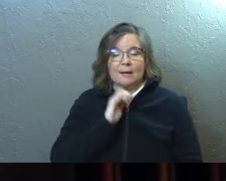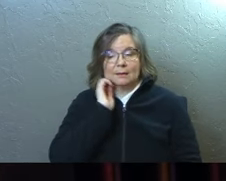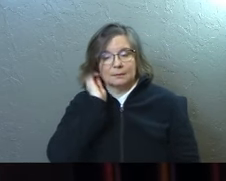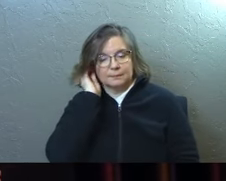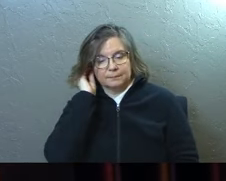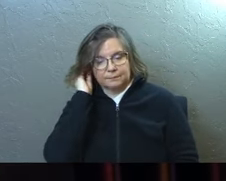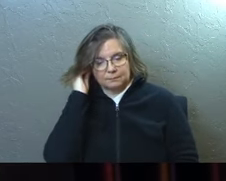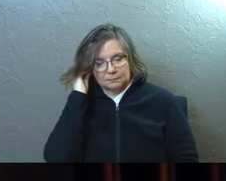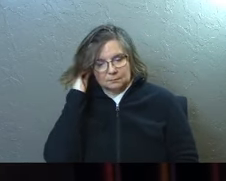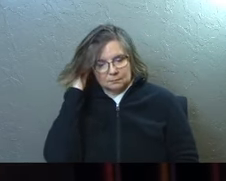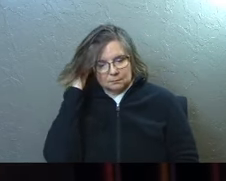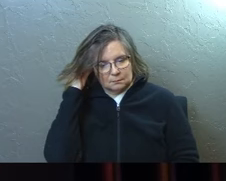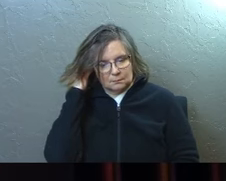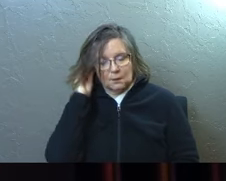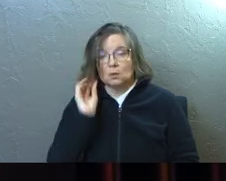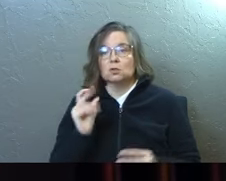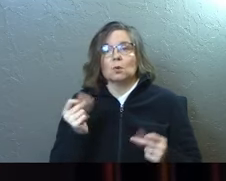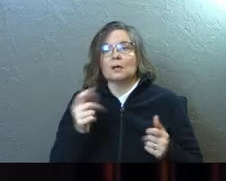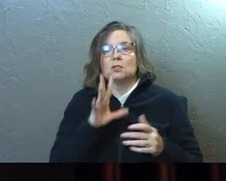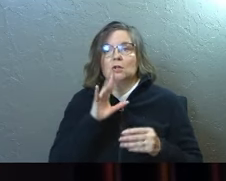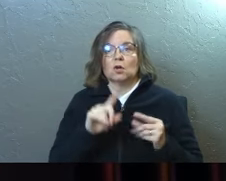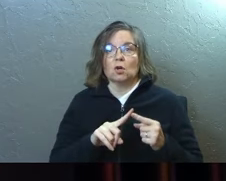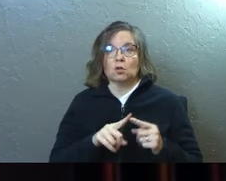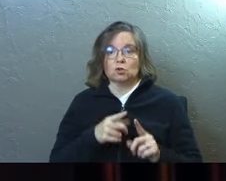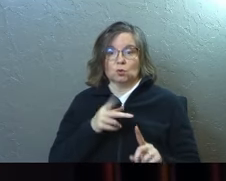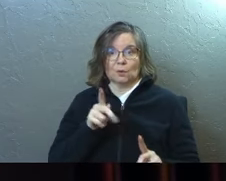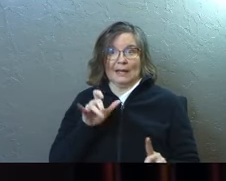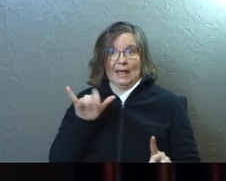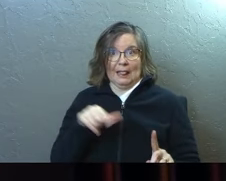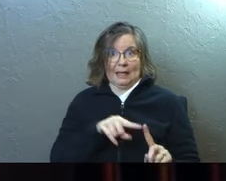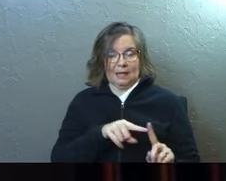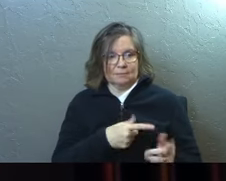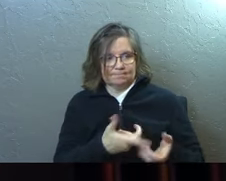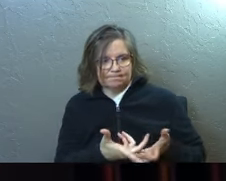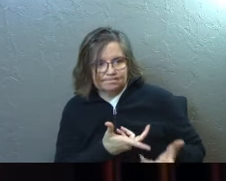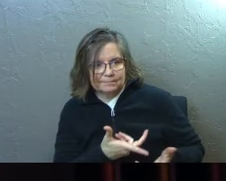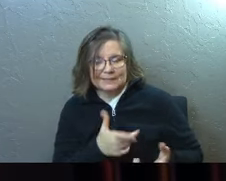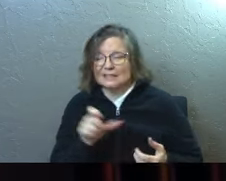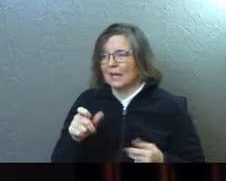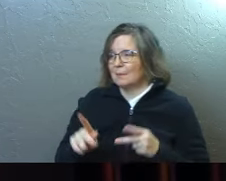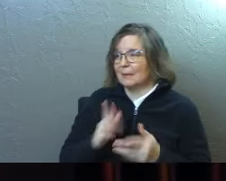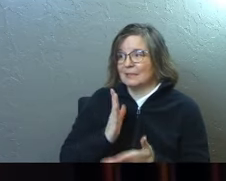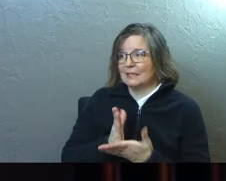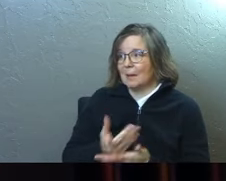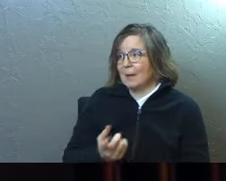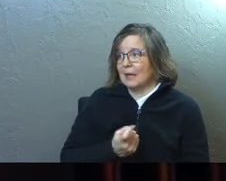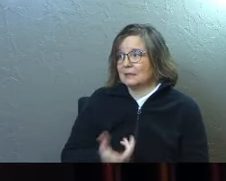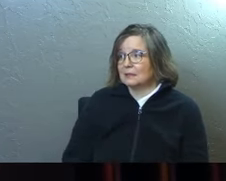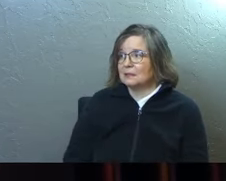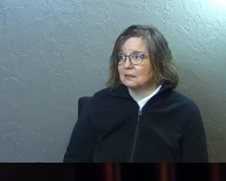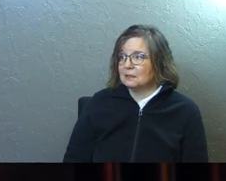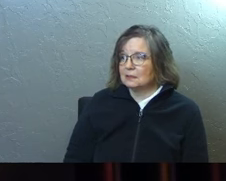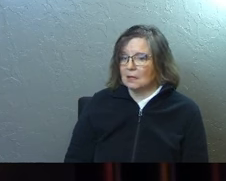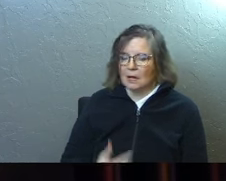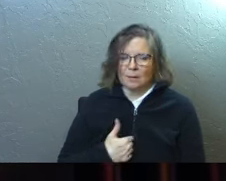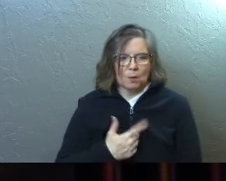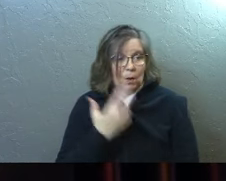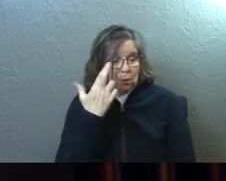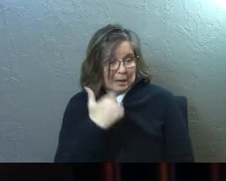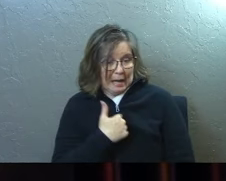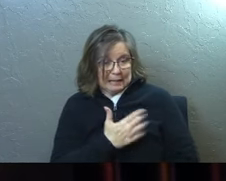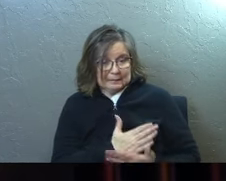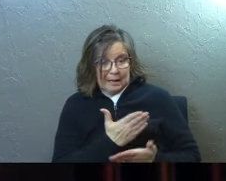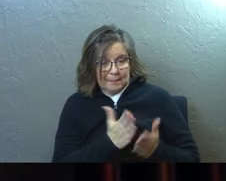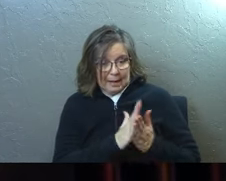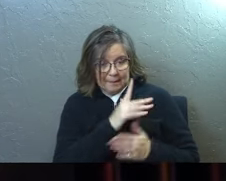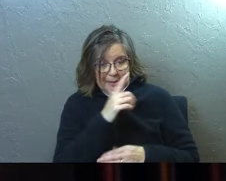so all of a sudden, I started talking to her about this, and she's like, yeah, people stop asking, and I'm like, well, the reason